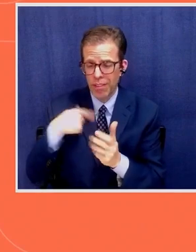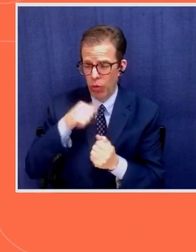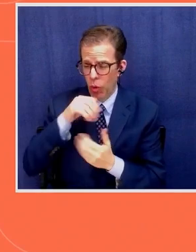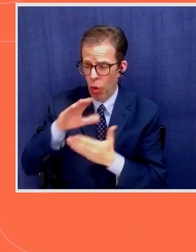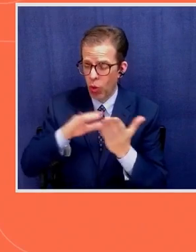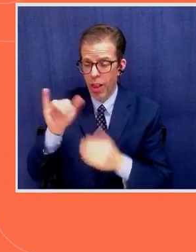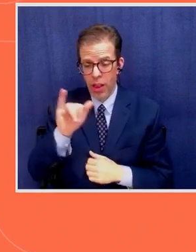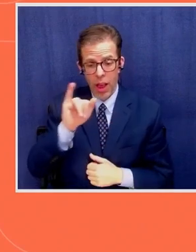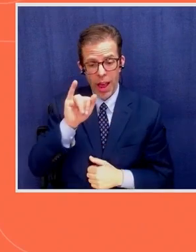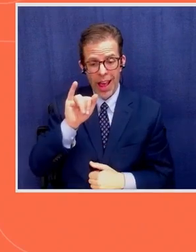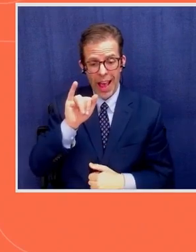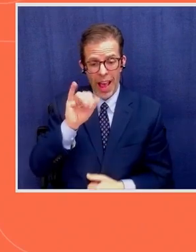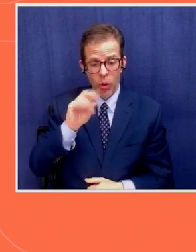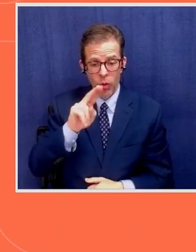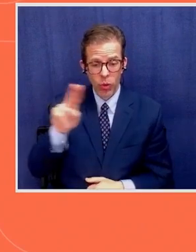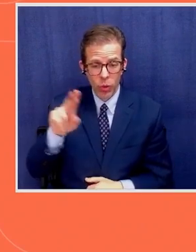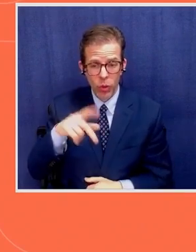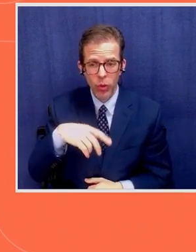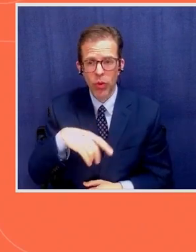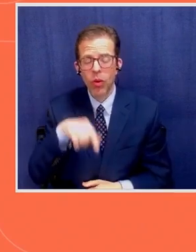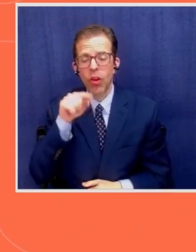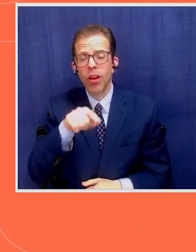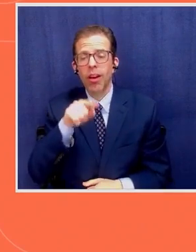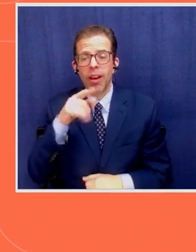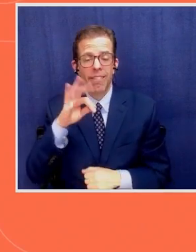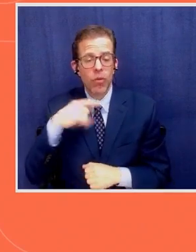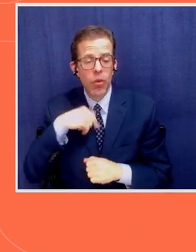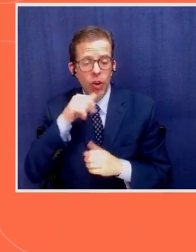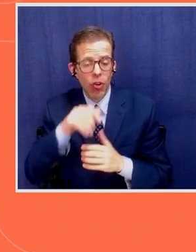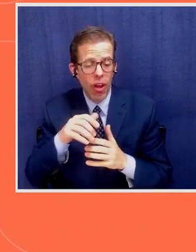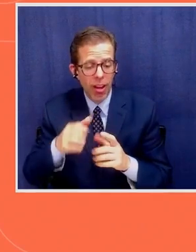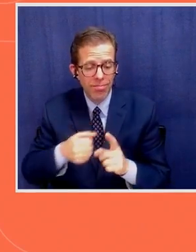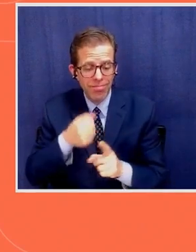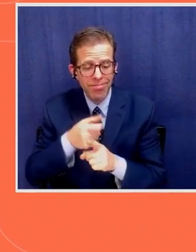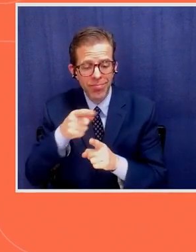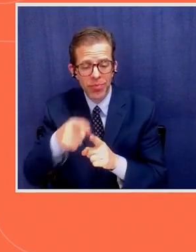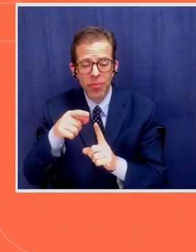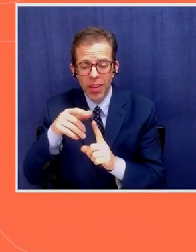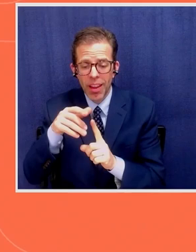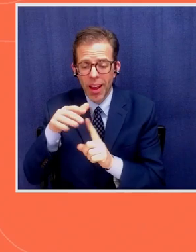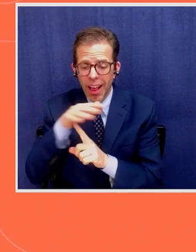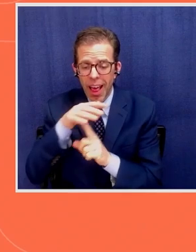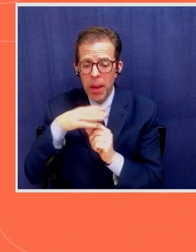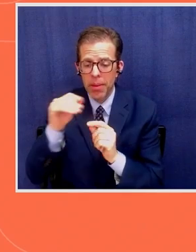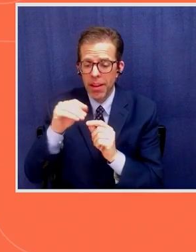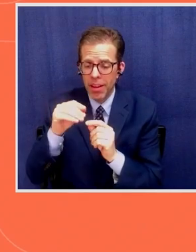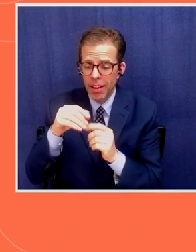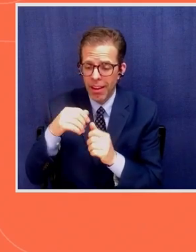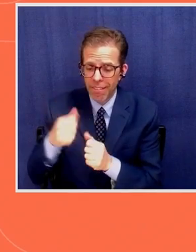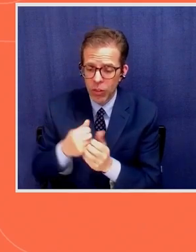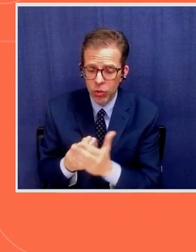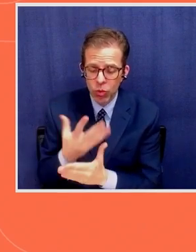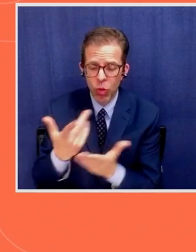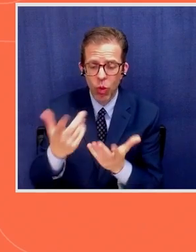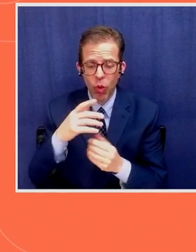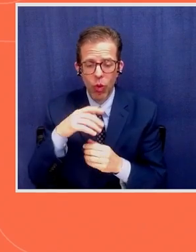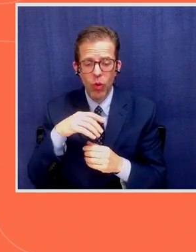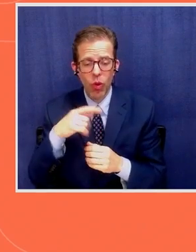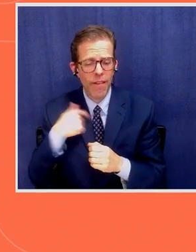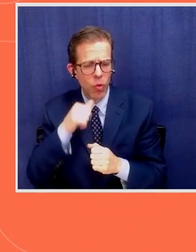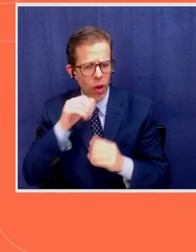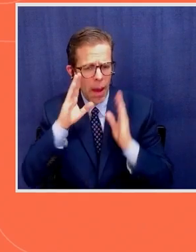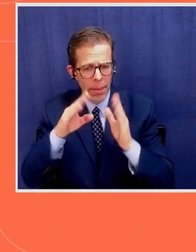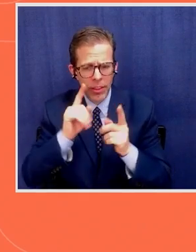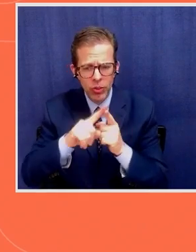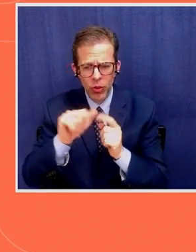not create climate resilient oceans and fisheries, if in the aquaculture sector we aren't paying attention to antibiotic use, as that